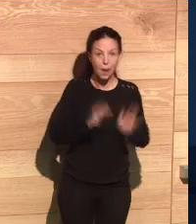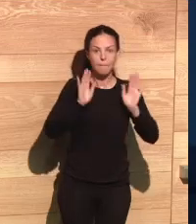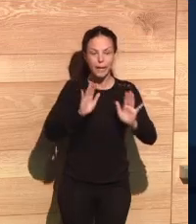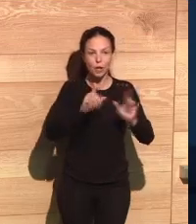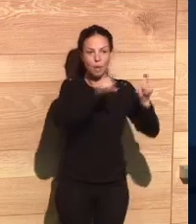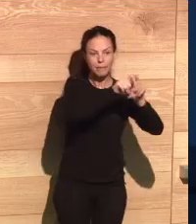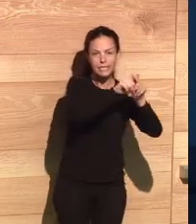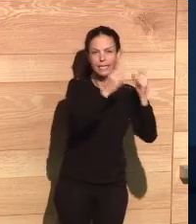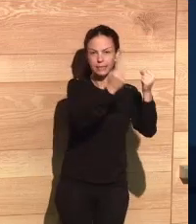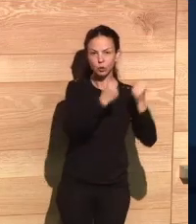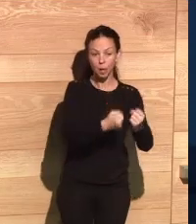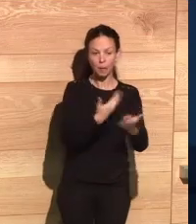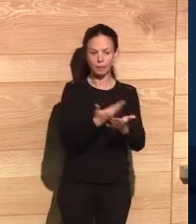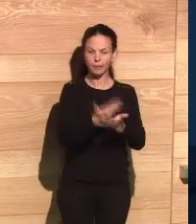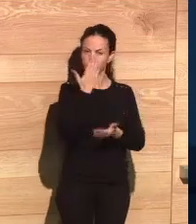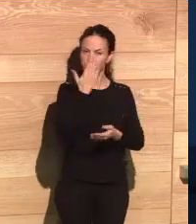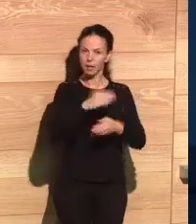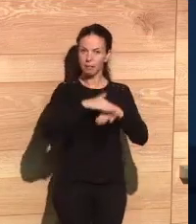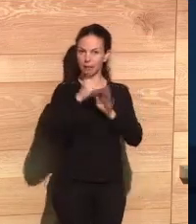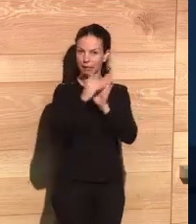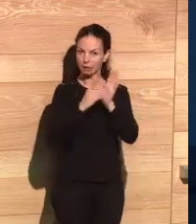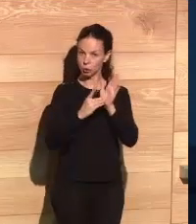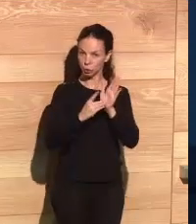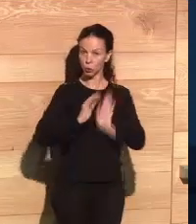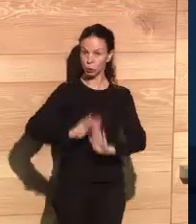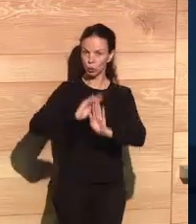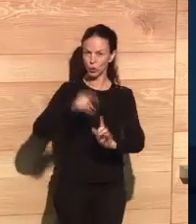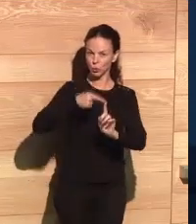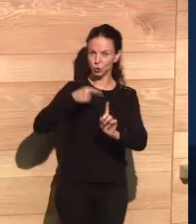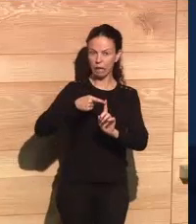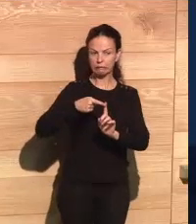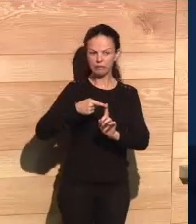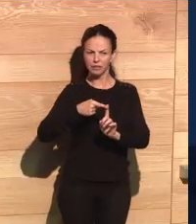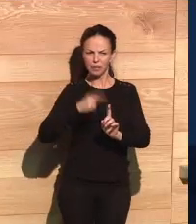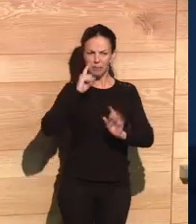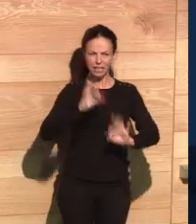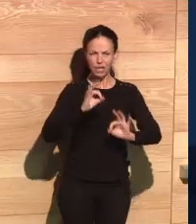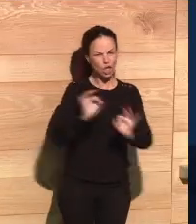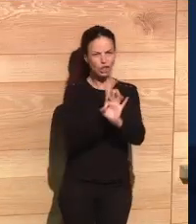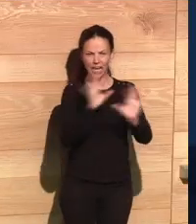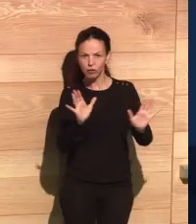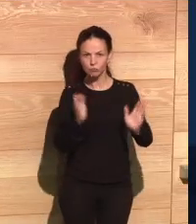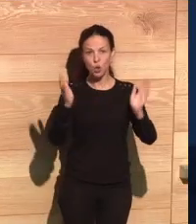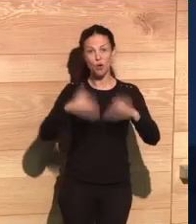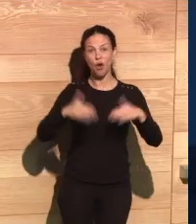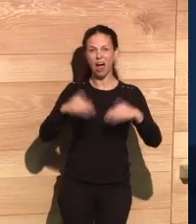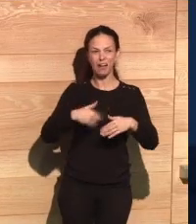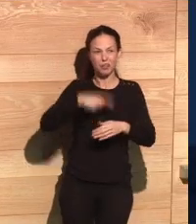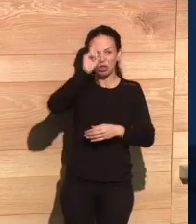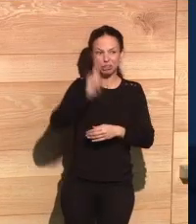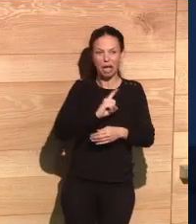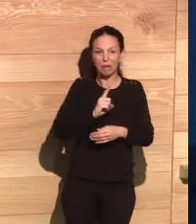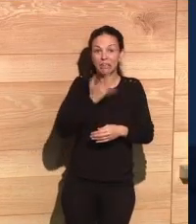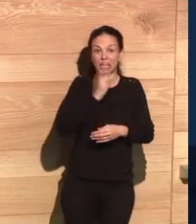you have very clear in your mind what can go wrong. But when a company asks you for your concern to use your data, the risks are not